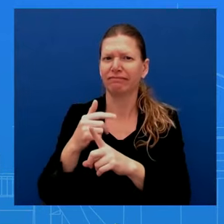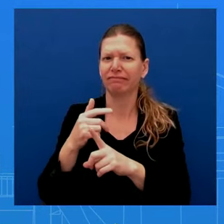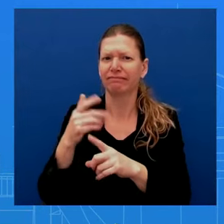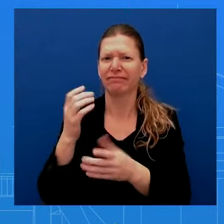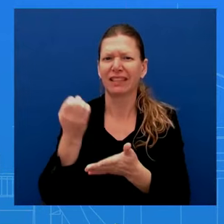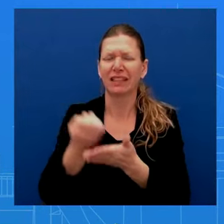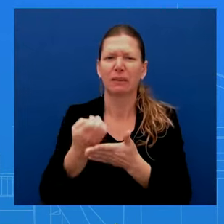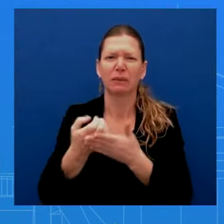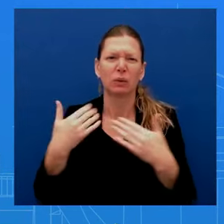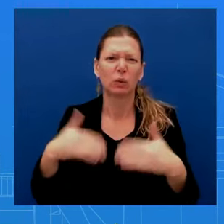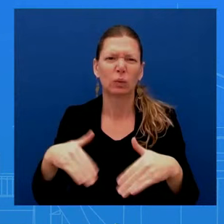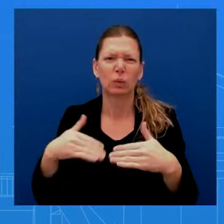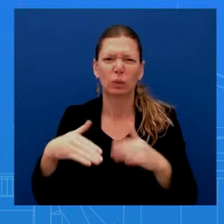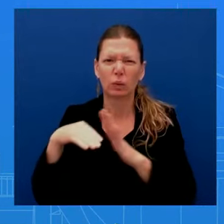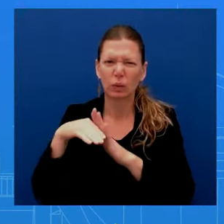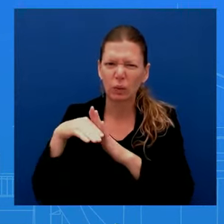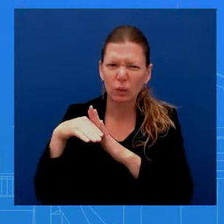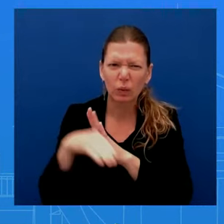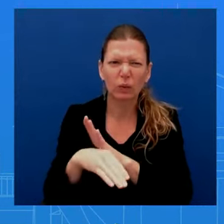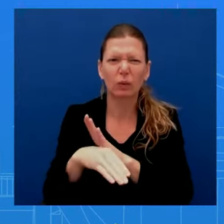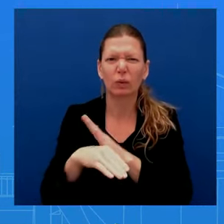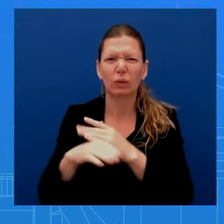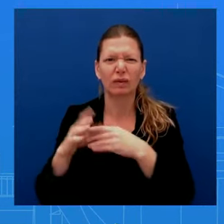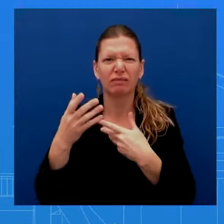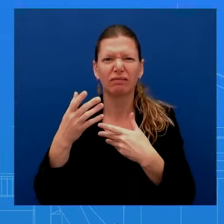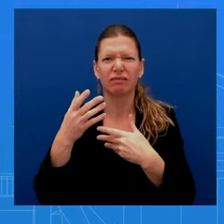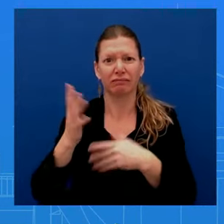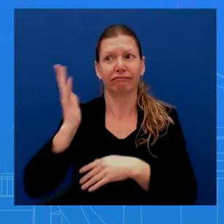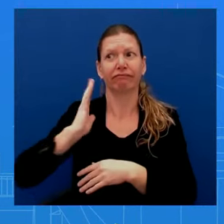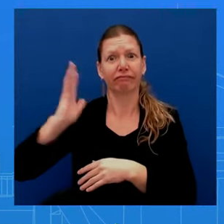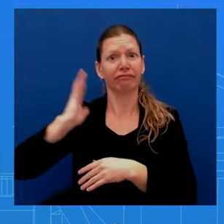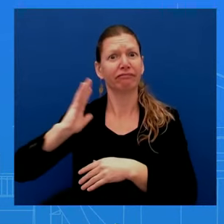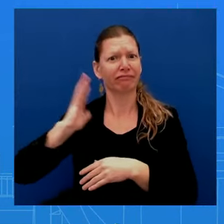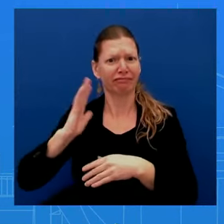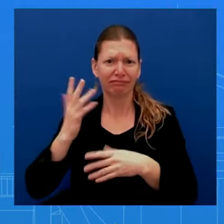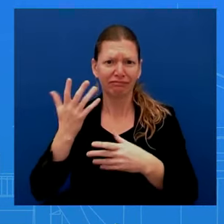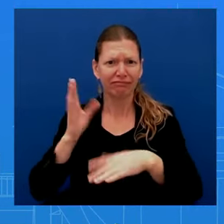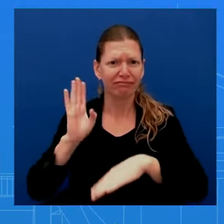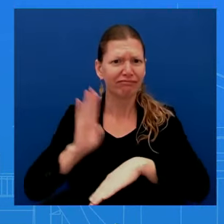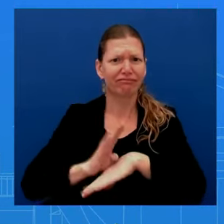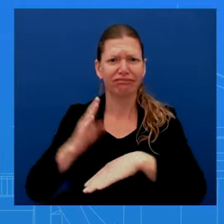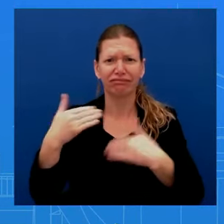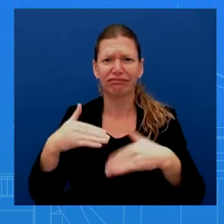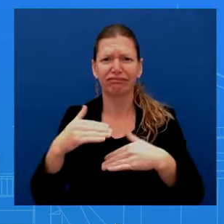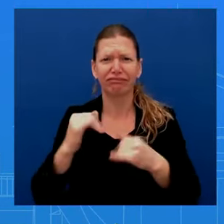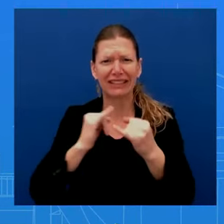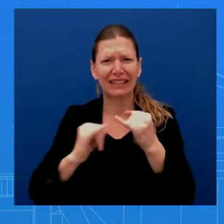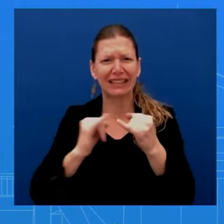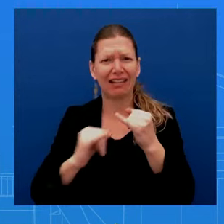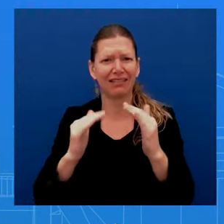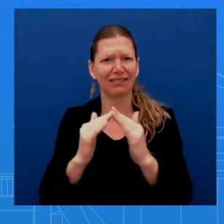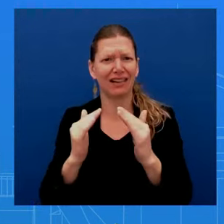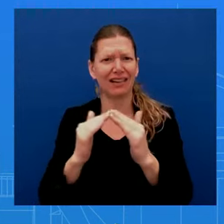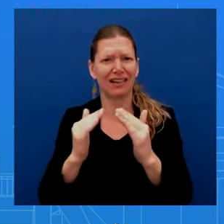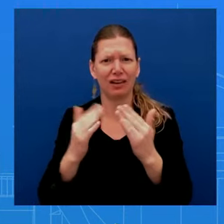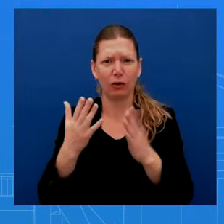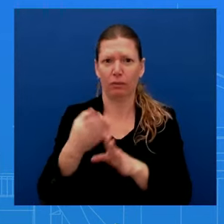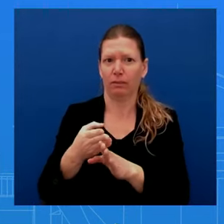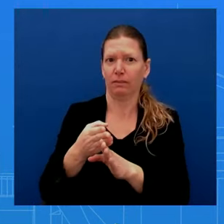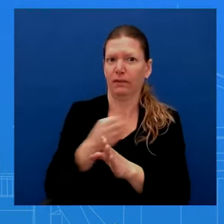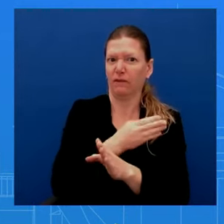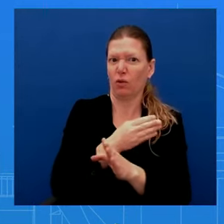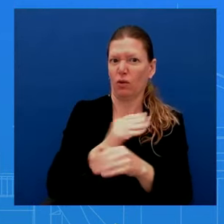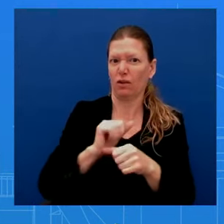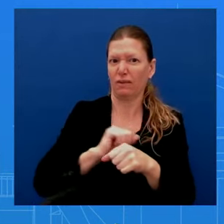once was a booming steel town. But before the pandemic, employment and small business